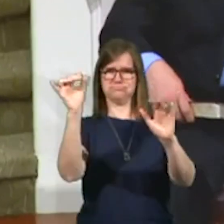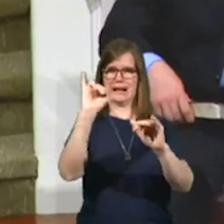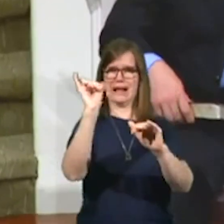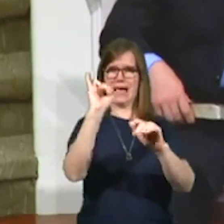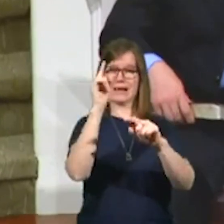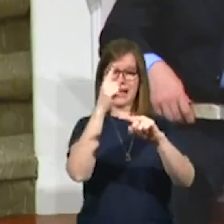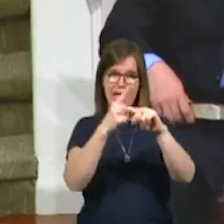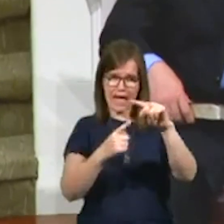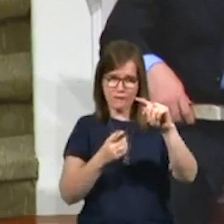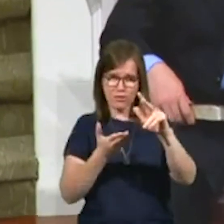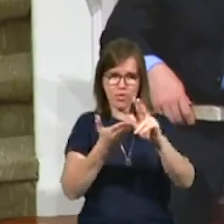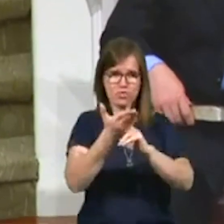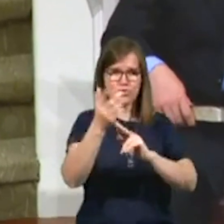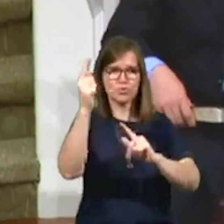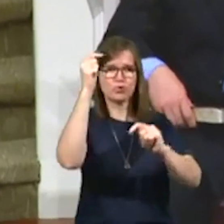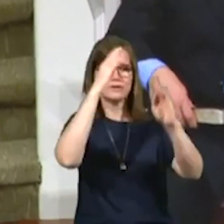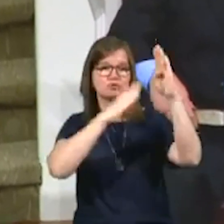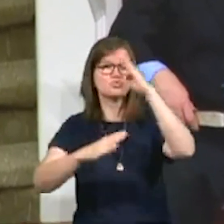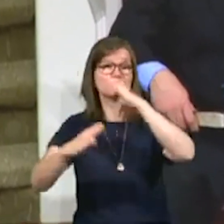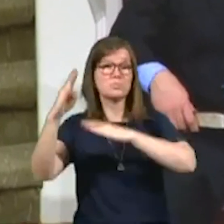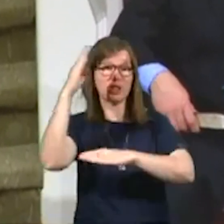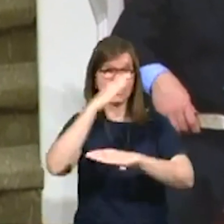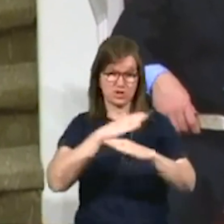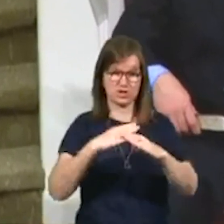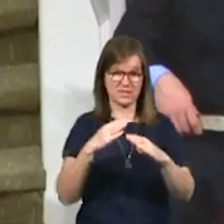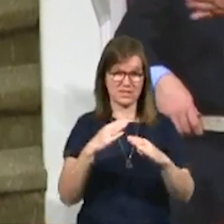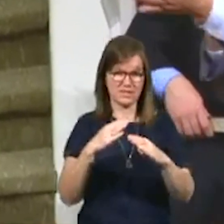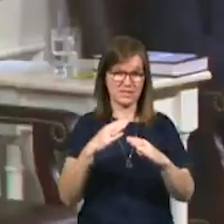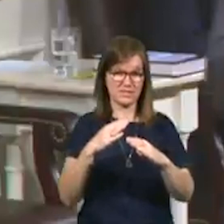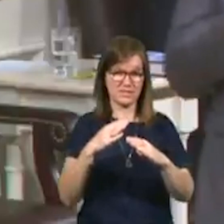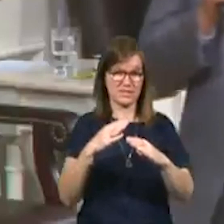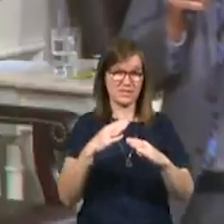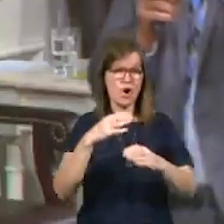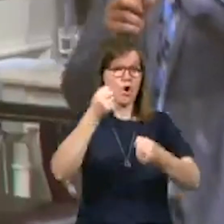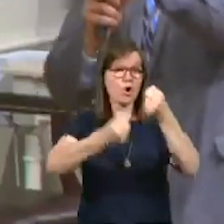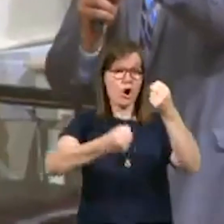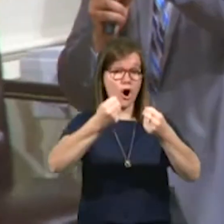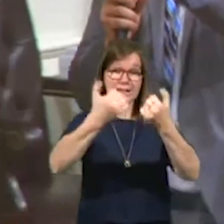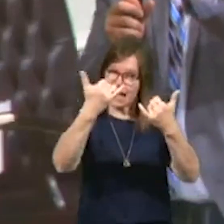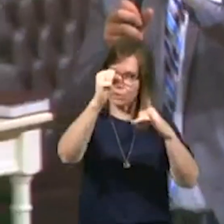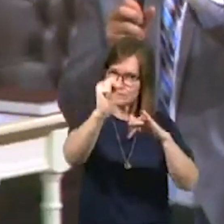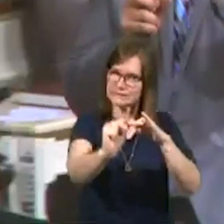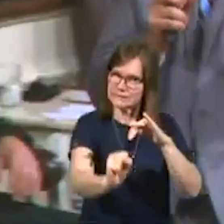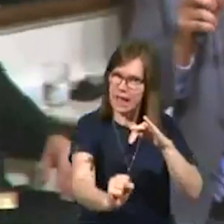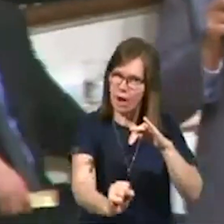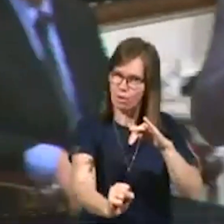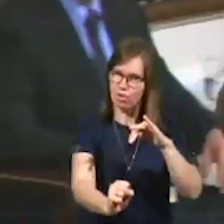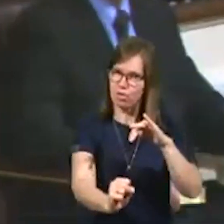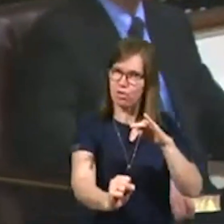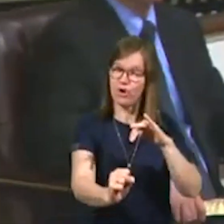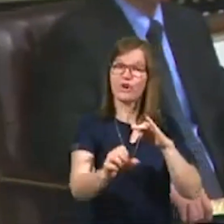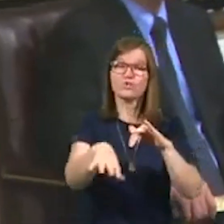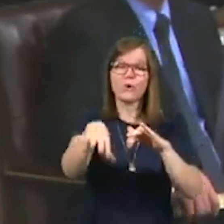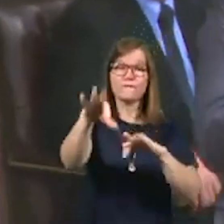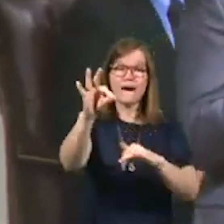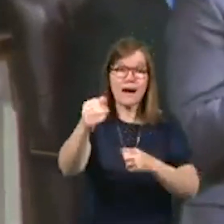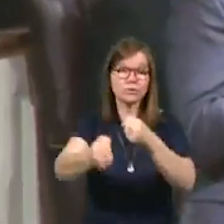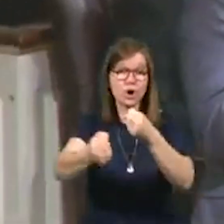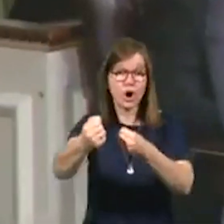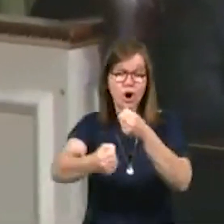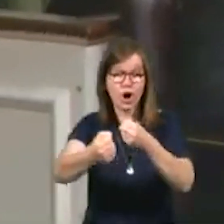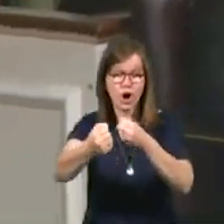halfway through the great tribulation period. They had taken cars. Now they're in the South. So they found a car